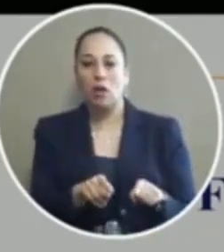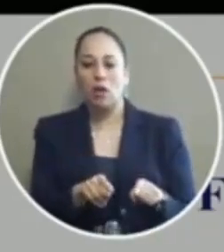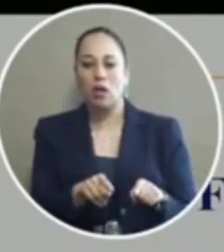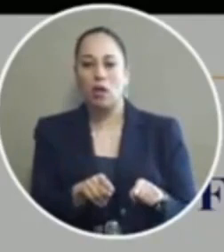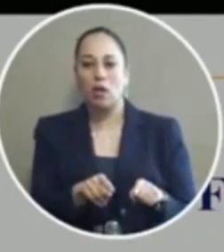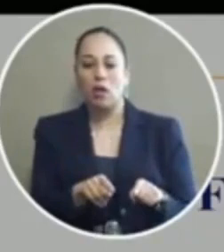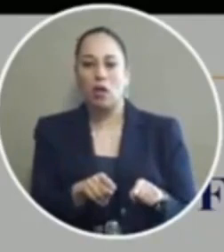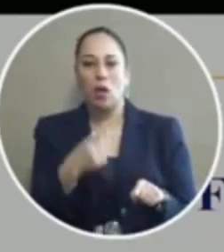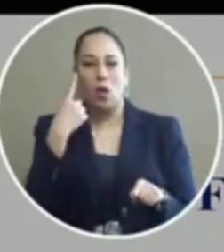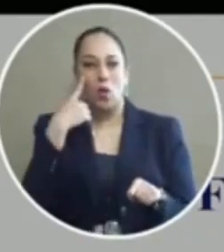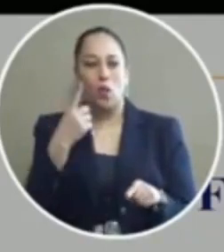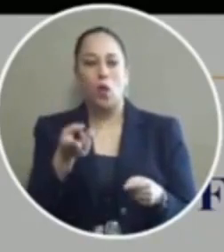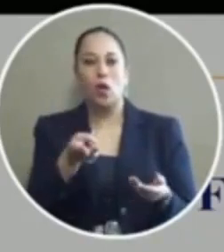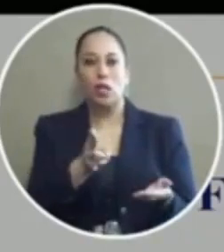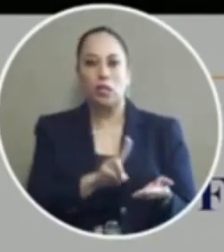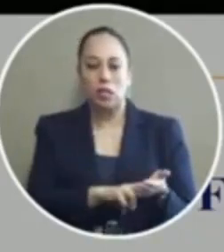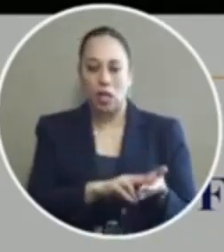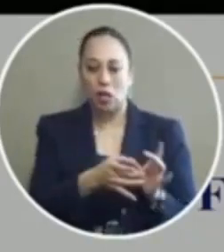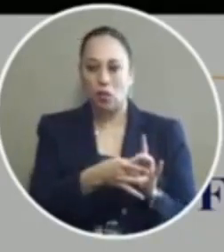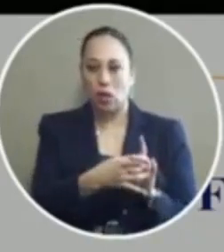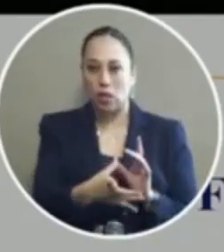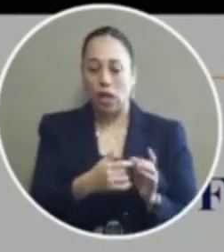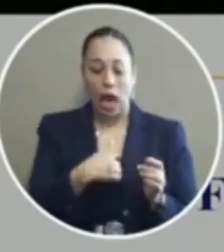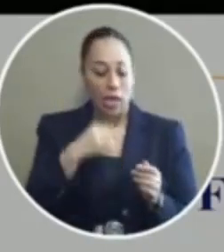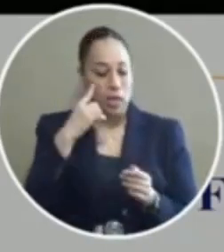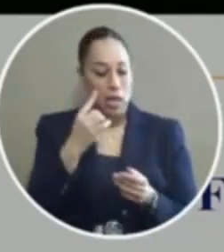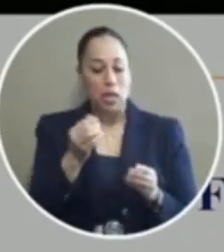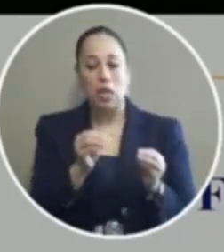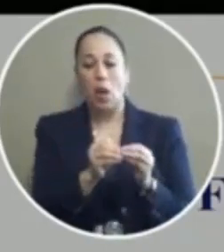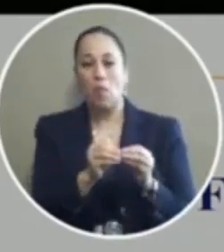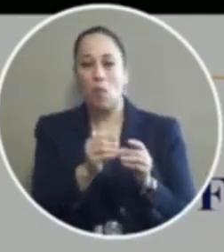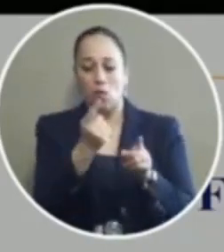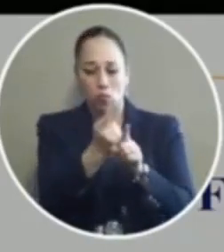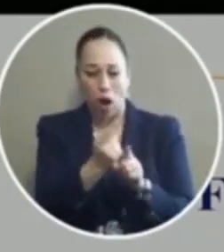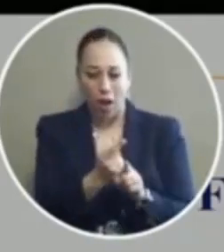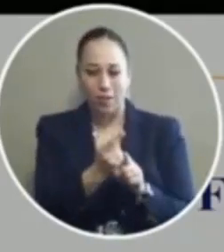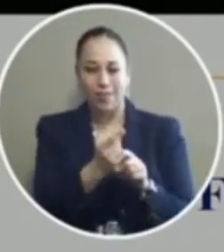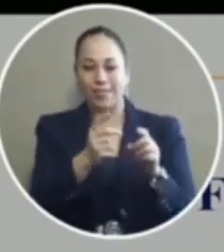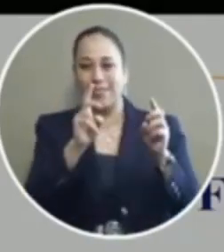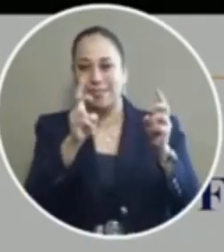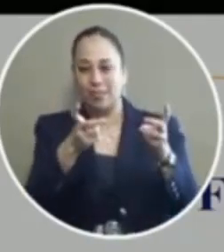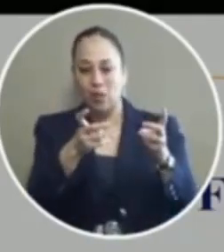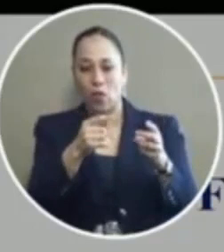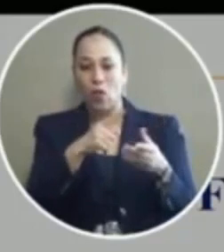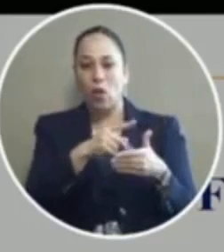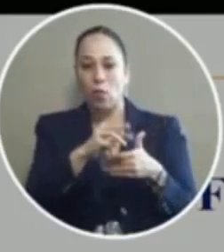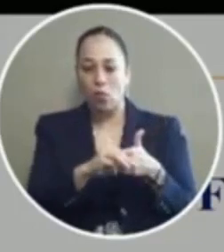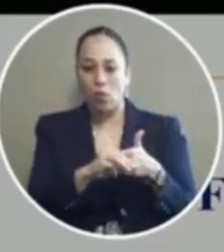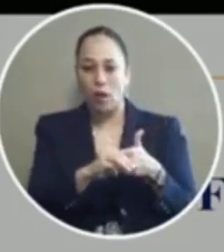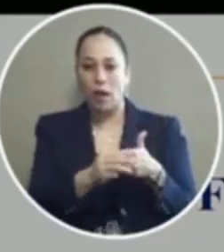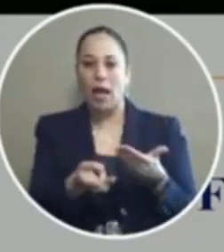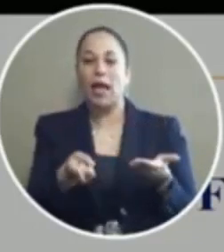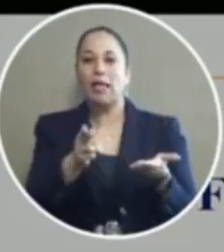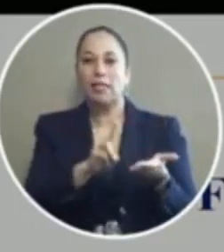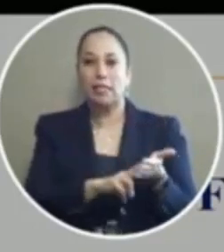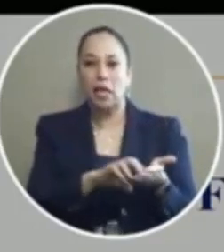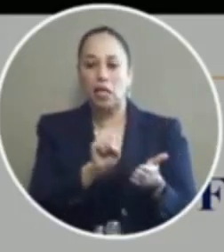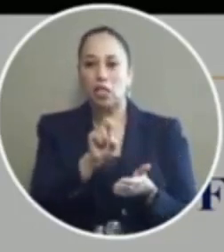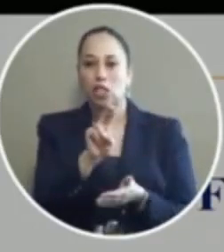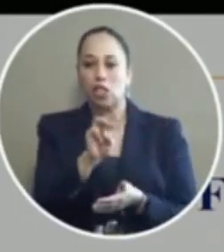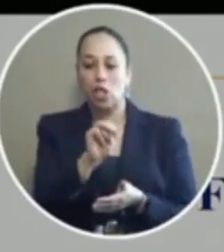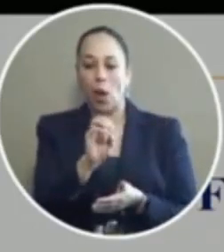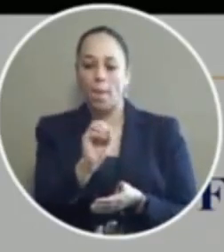for sight and release I think a more accurate term for the program is sight and summons